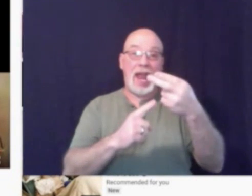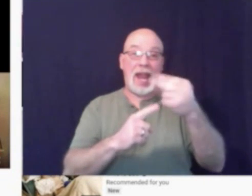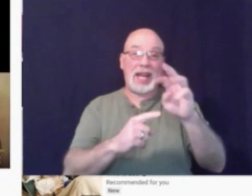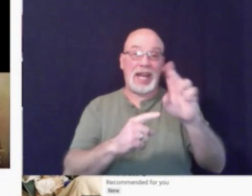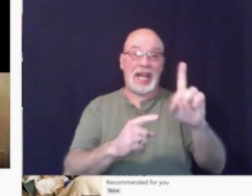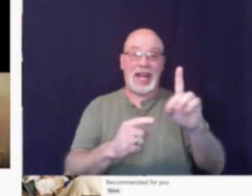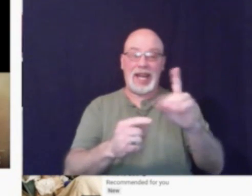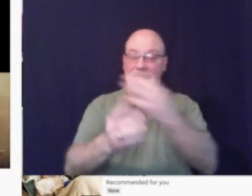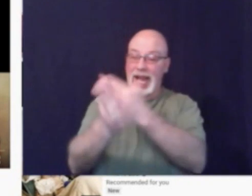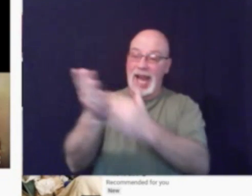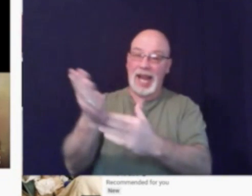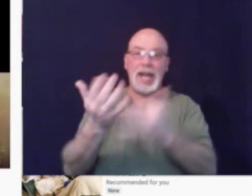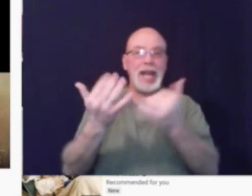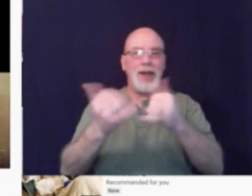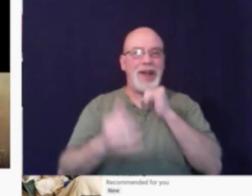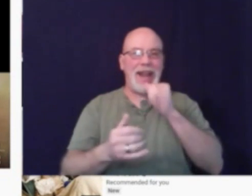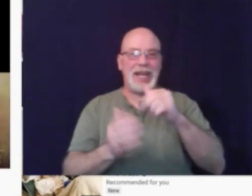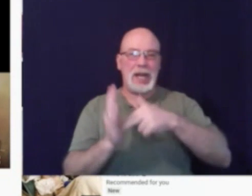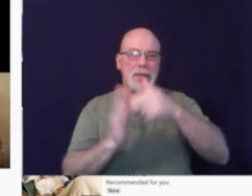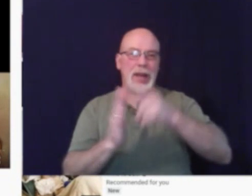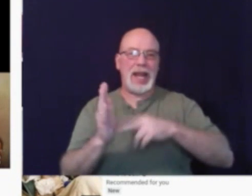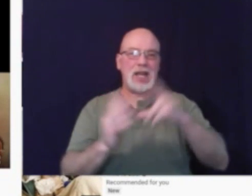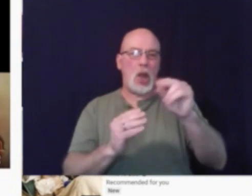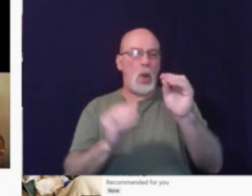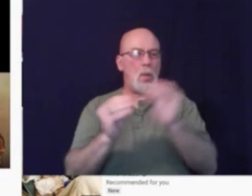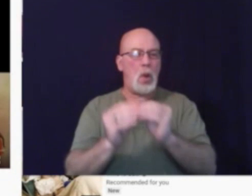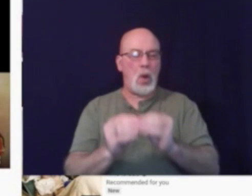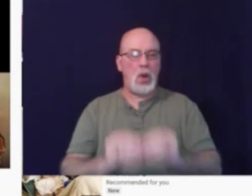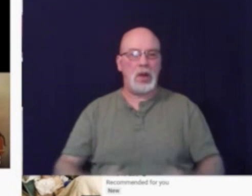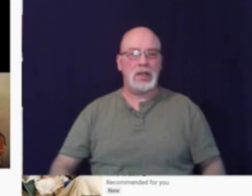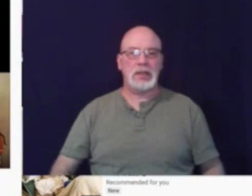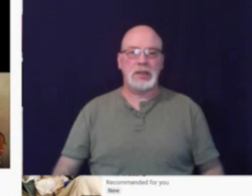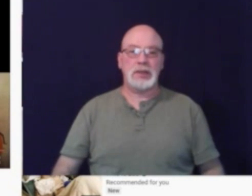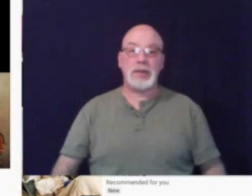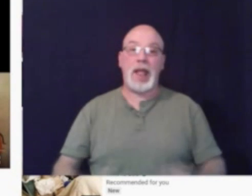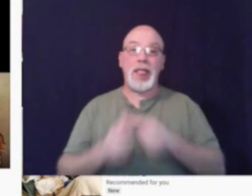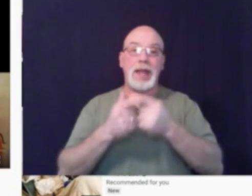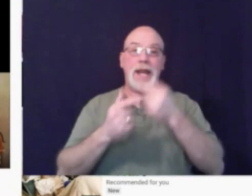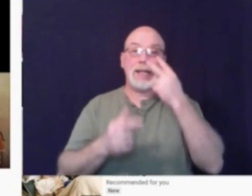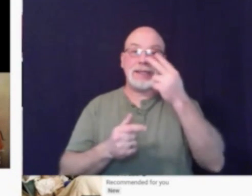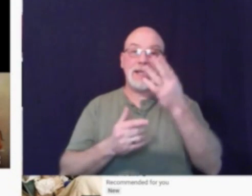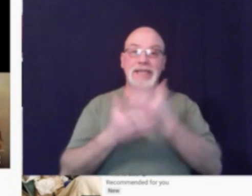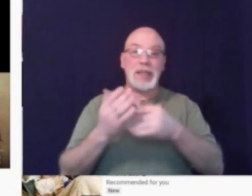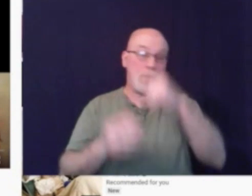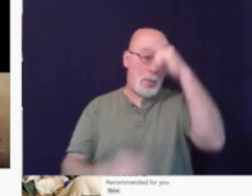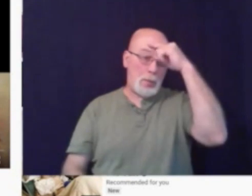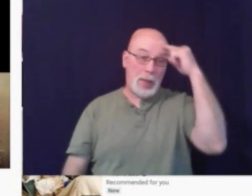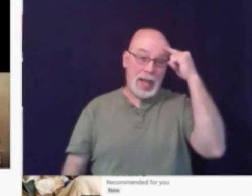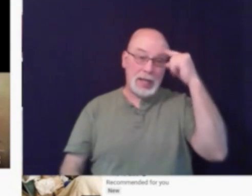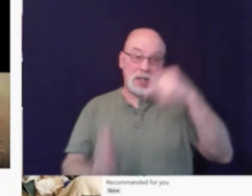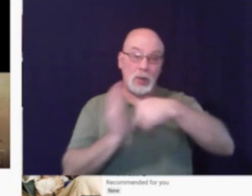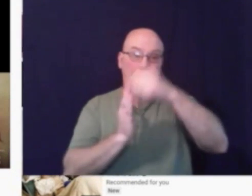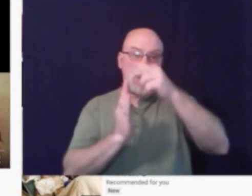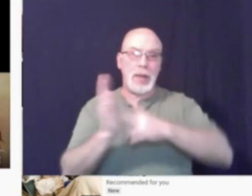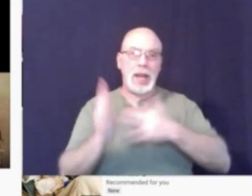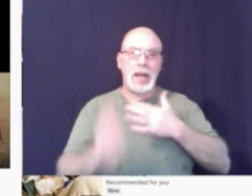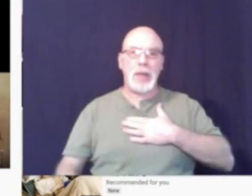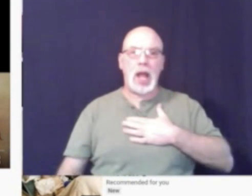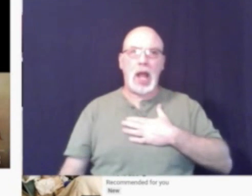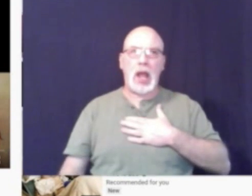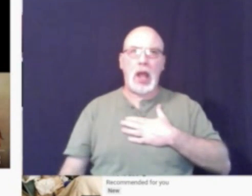Now I ain't gonna paint no more. Then I see some black, so I paint my... hand!